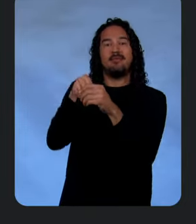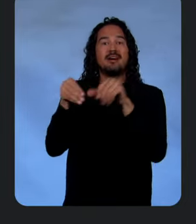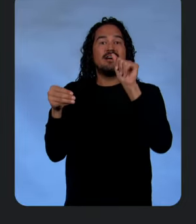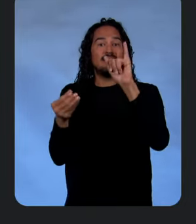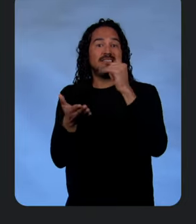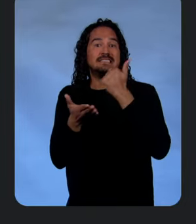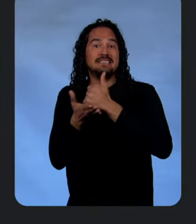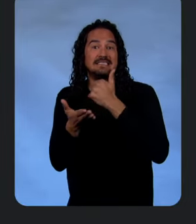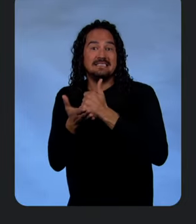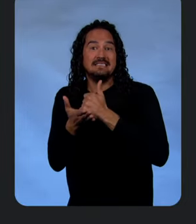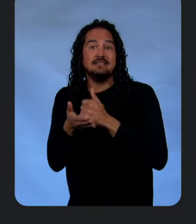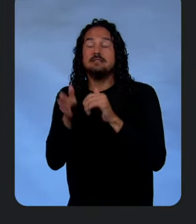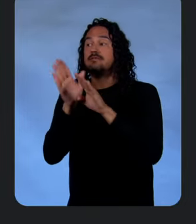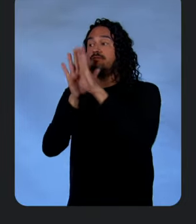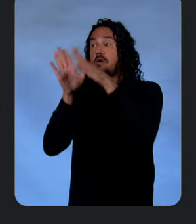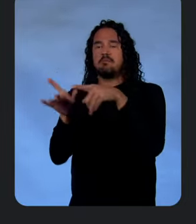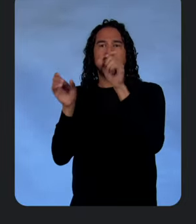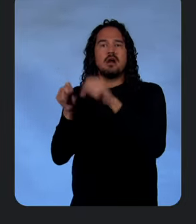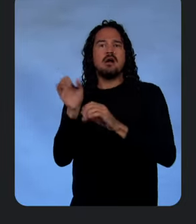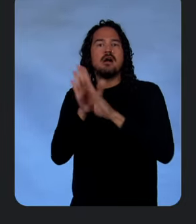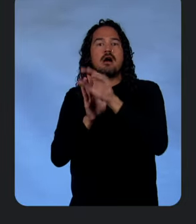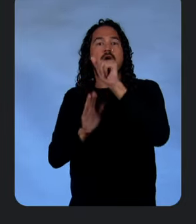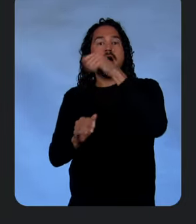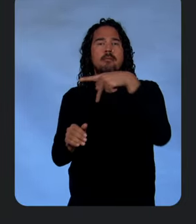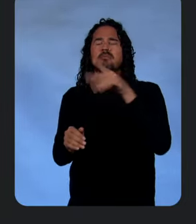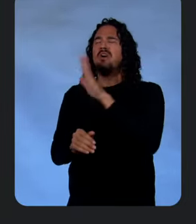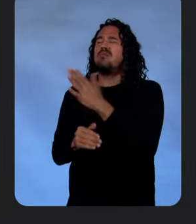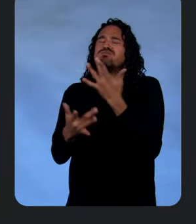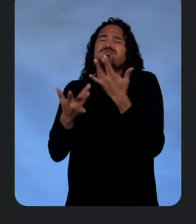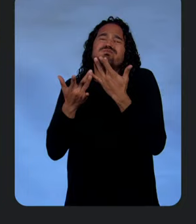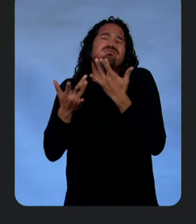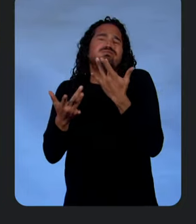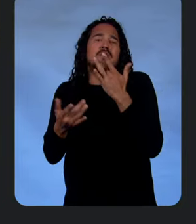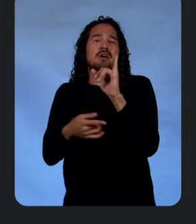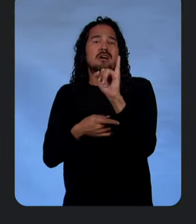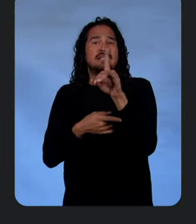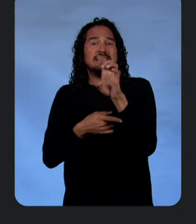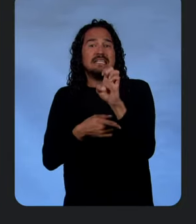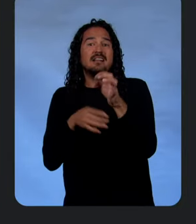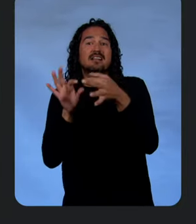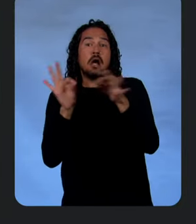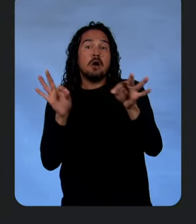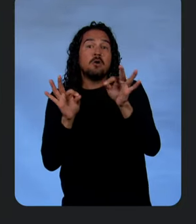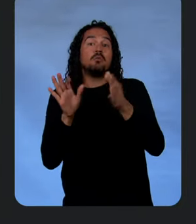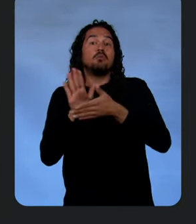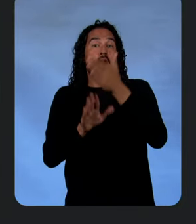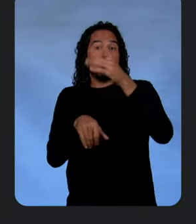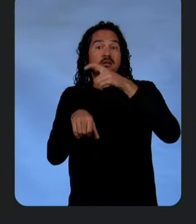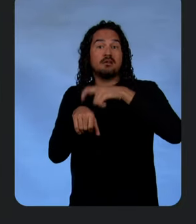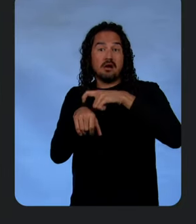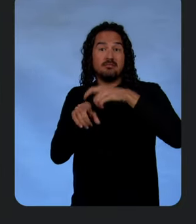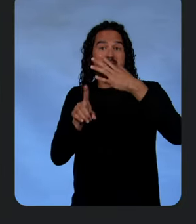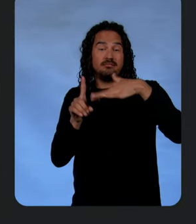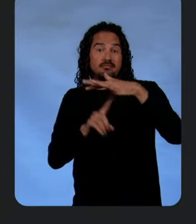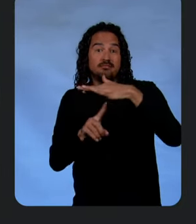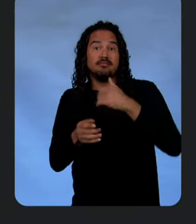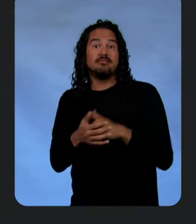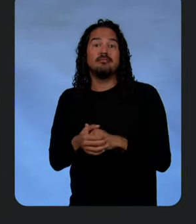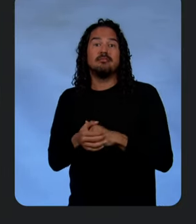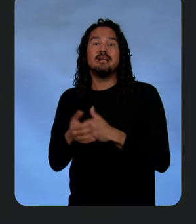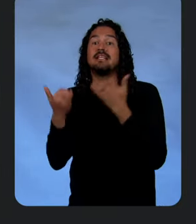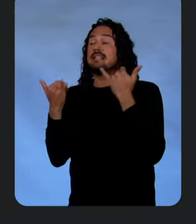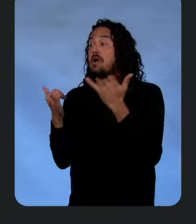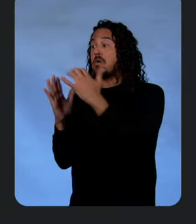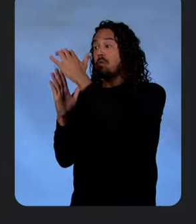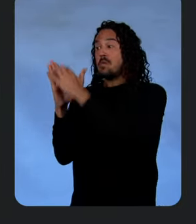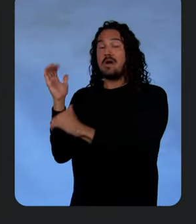developers build applications in their favorite IDEs, languages, and environments. And we're making Gemini Code Assist even